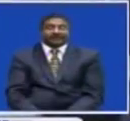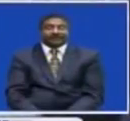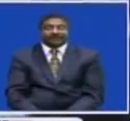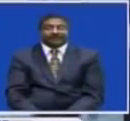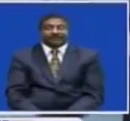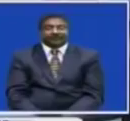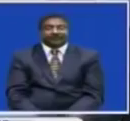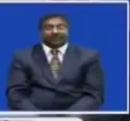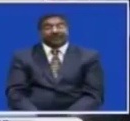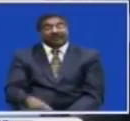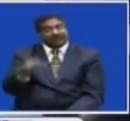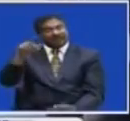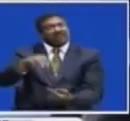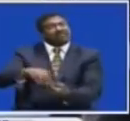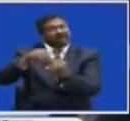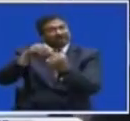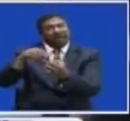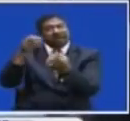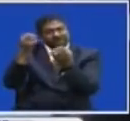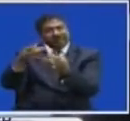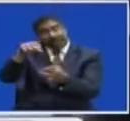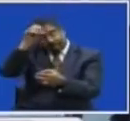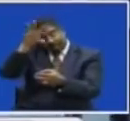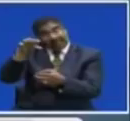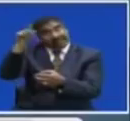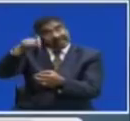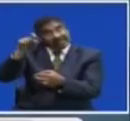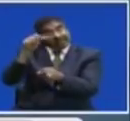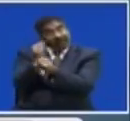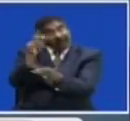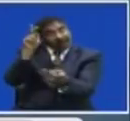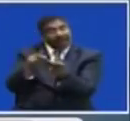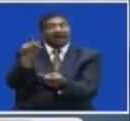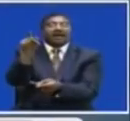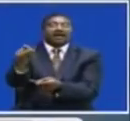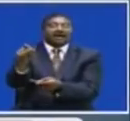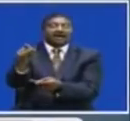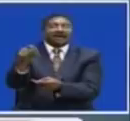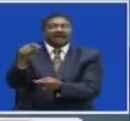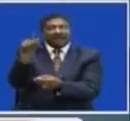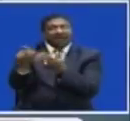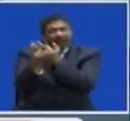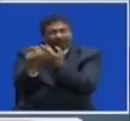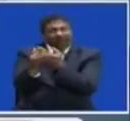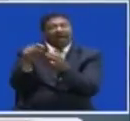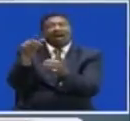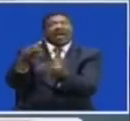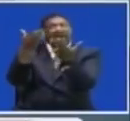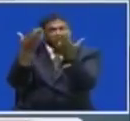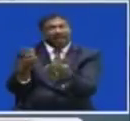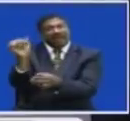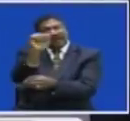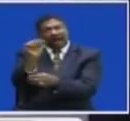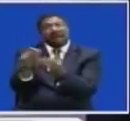It is one of the Specialized jobs That the mining sector Greatly needs Hydraulics Is a highly sought After service For heavy duty Vehicles And